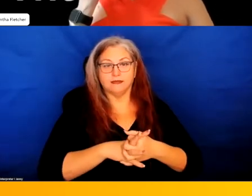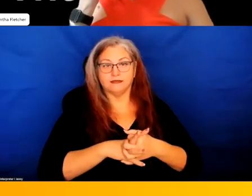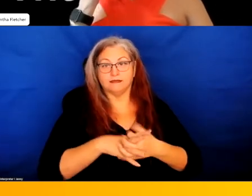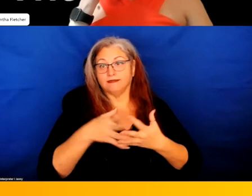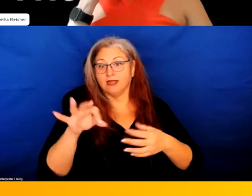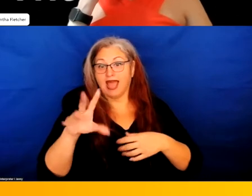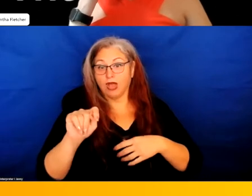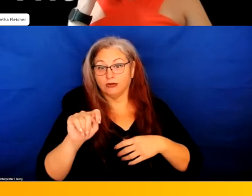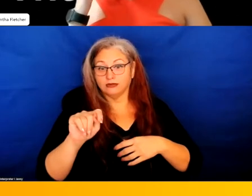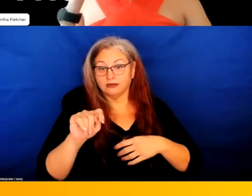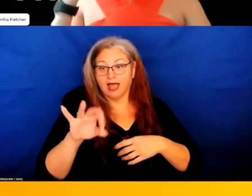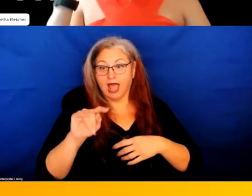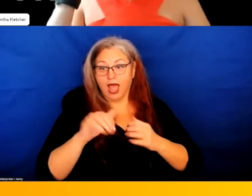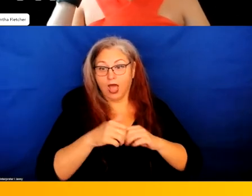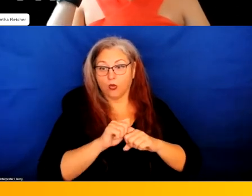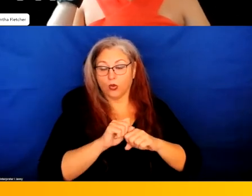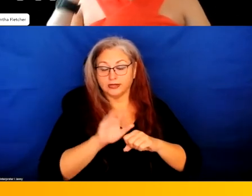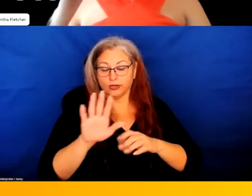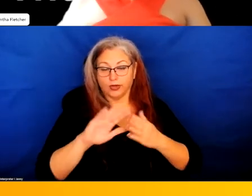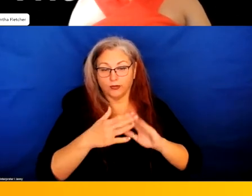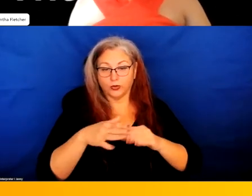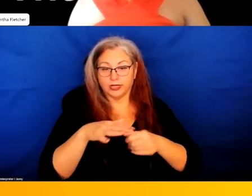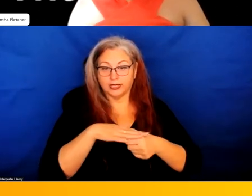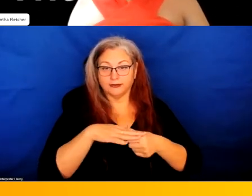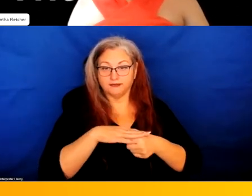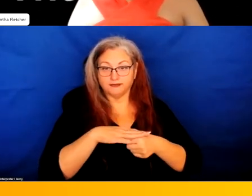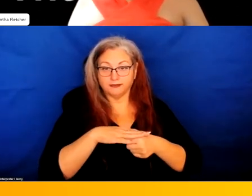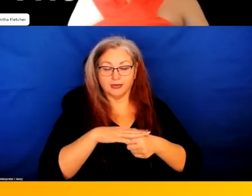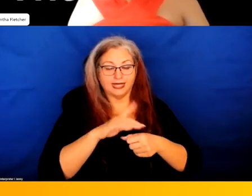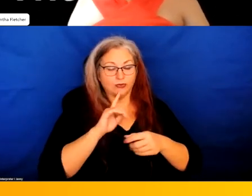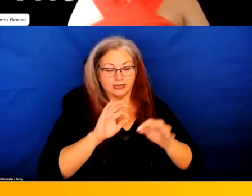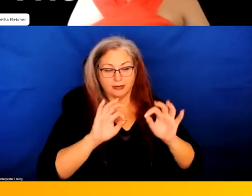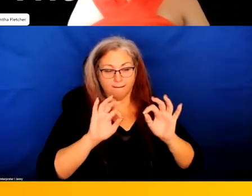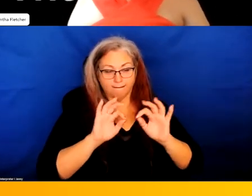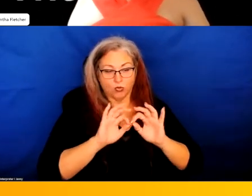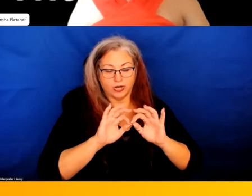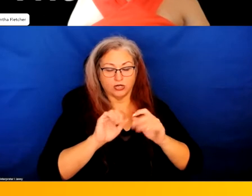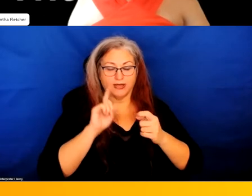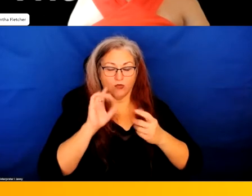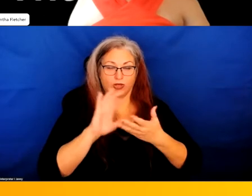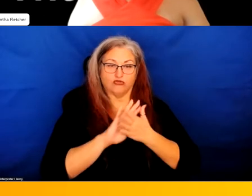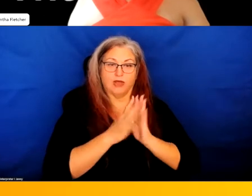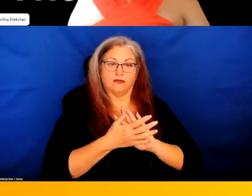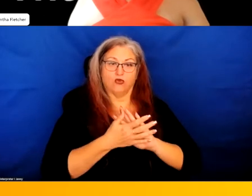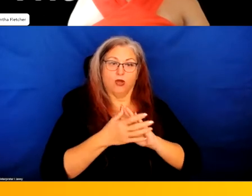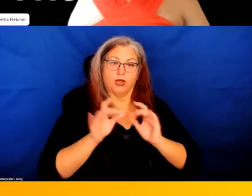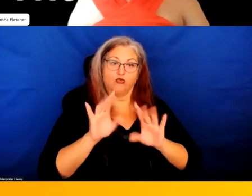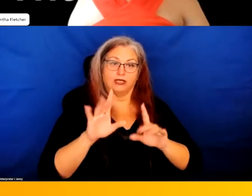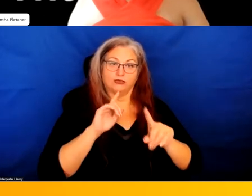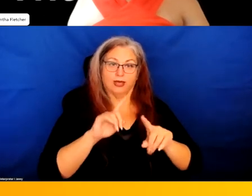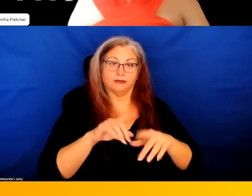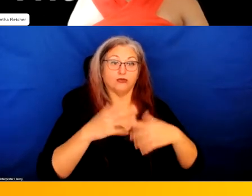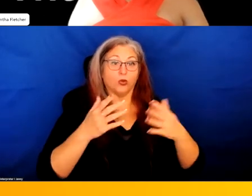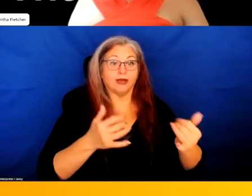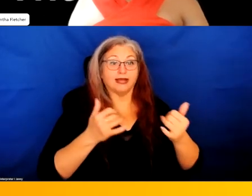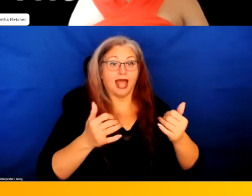out, find out how that works in your local community. All important to transforming crisis response. With that, we're